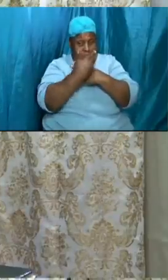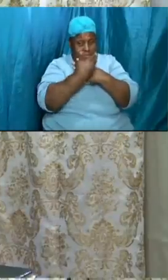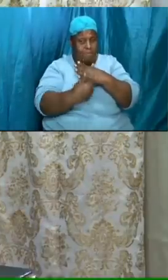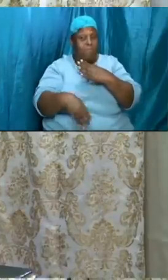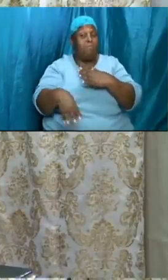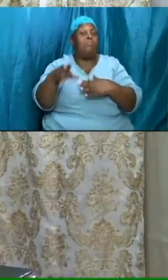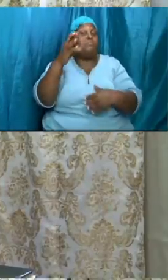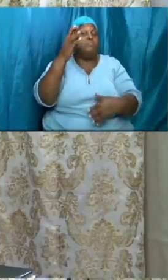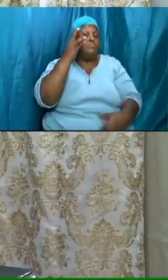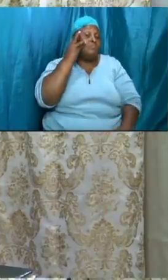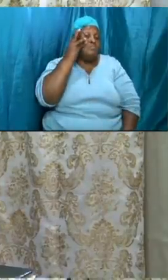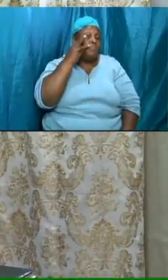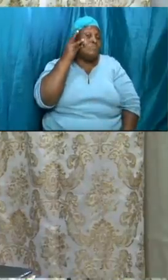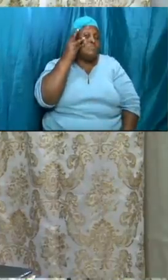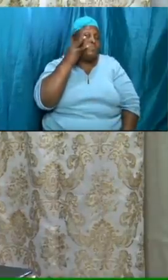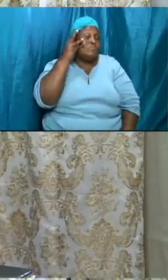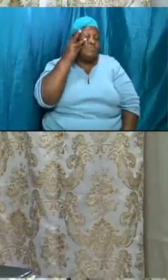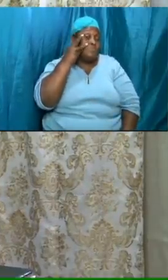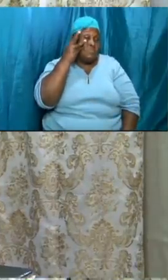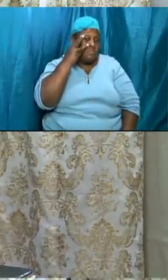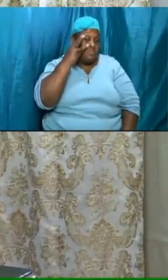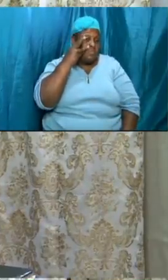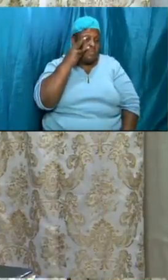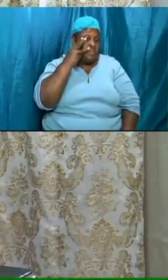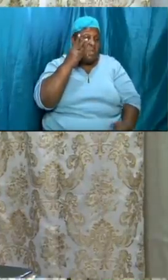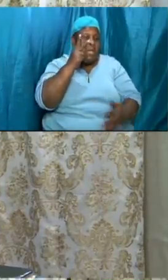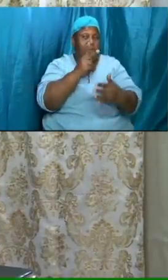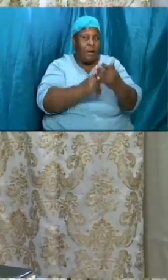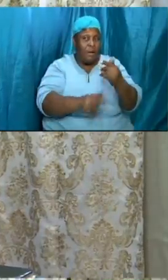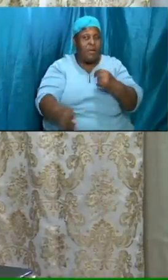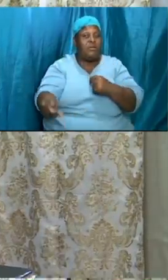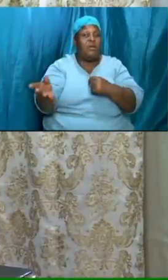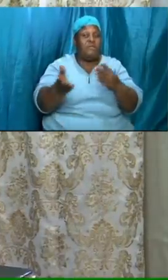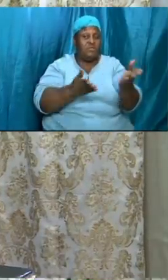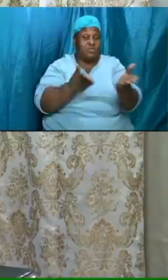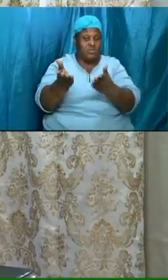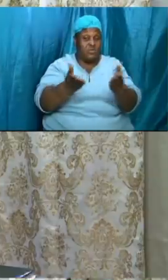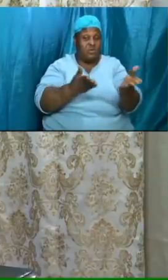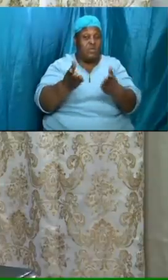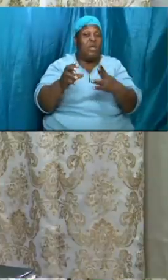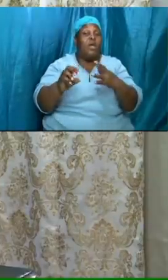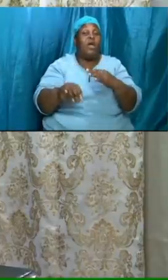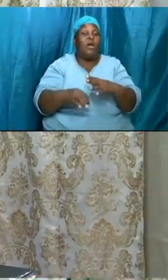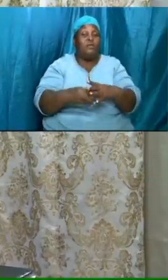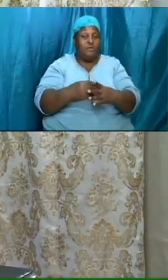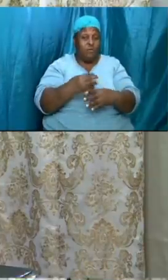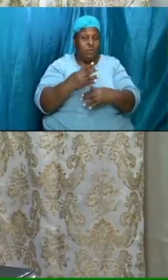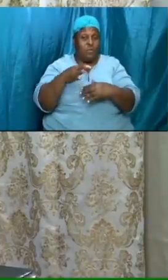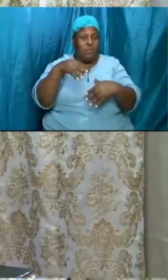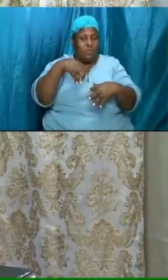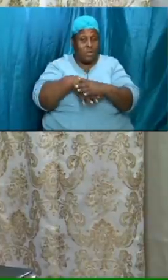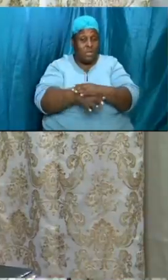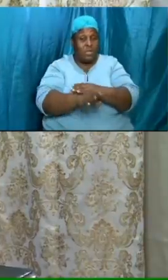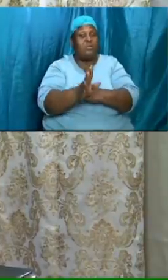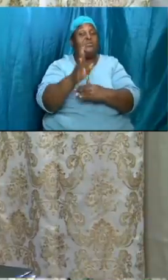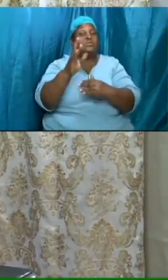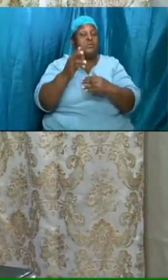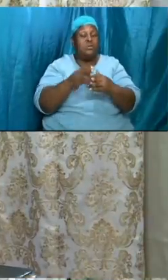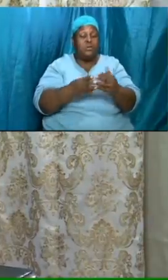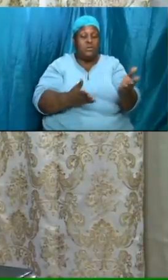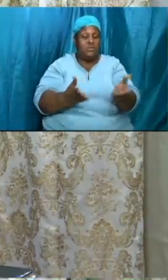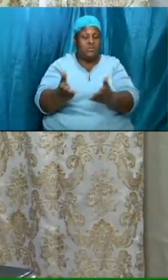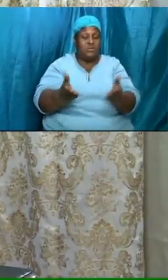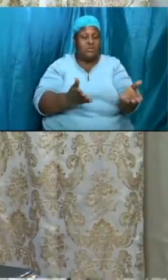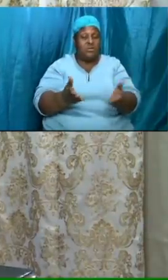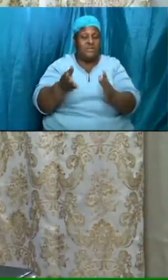and it will be a part of the service and so it will flow into the service and